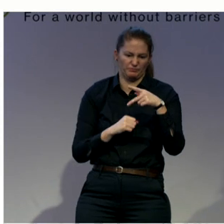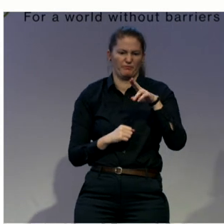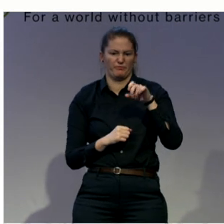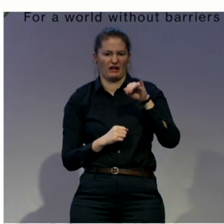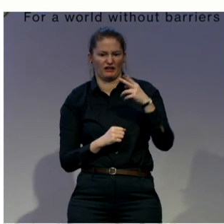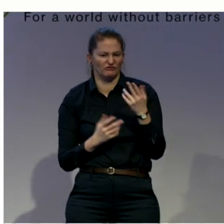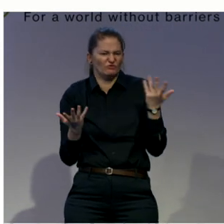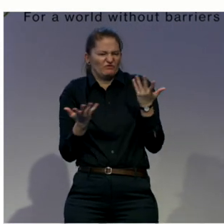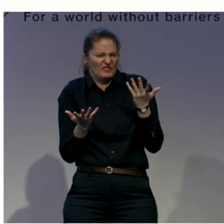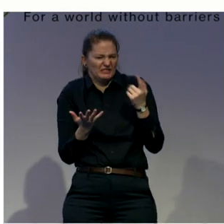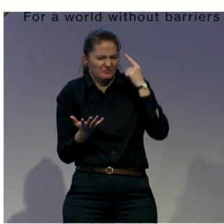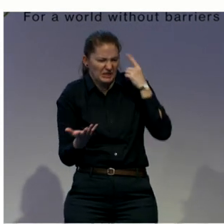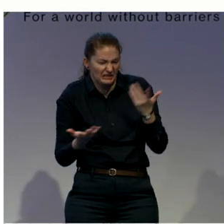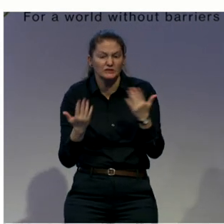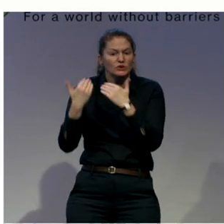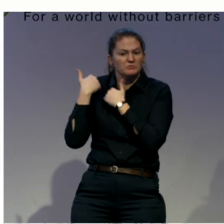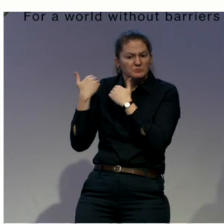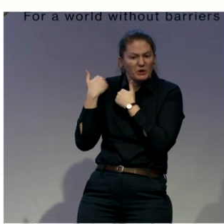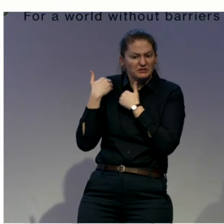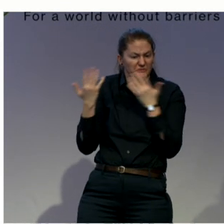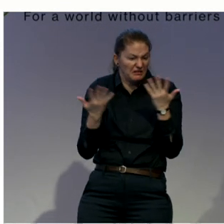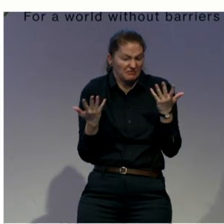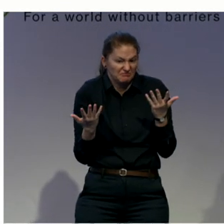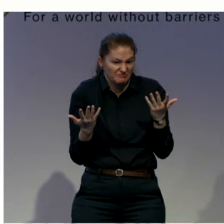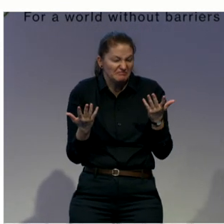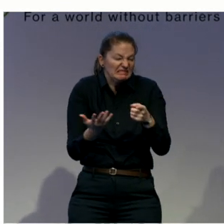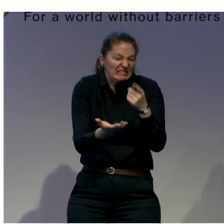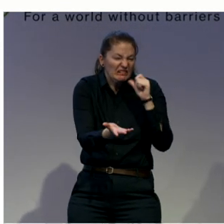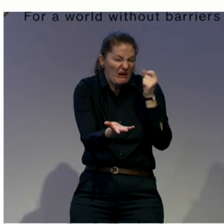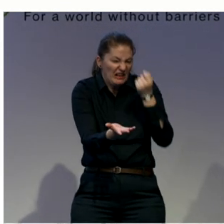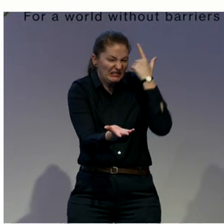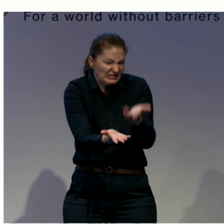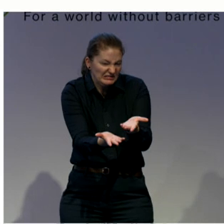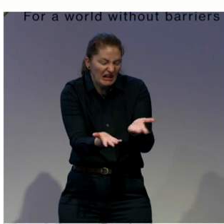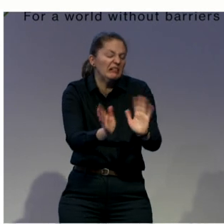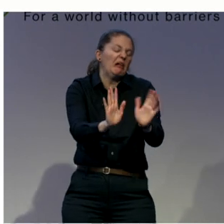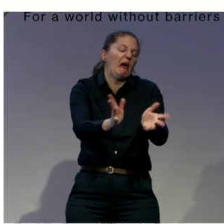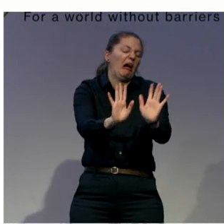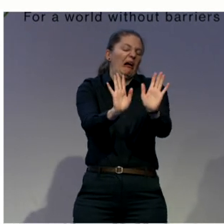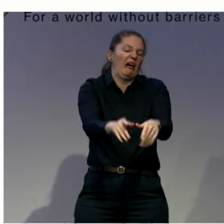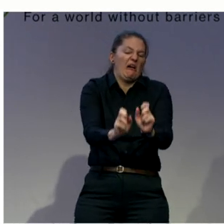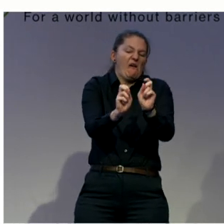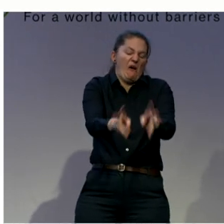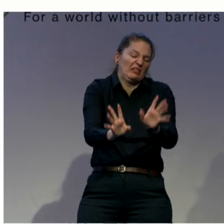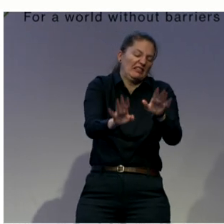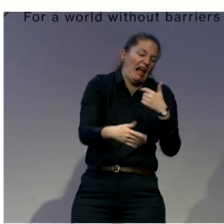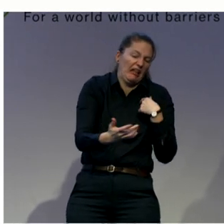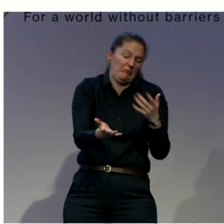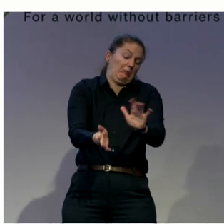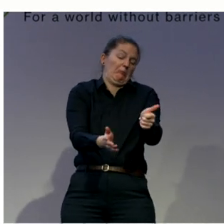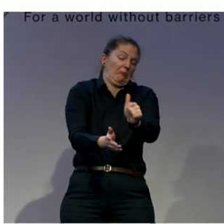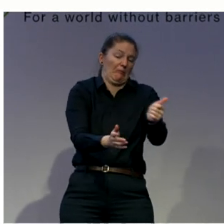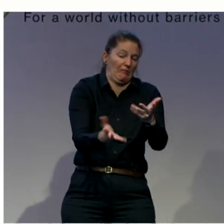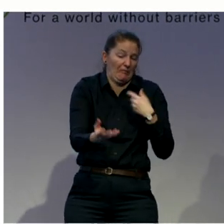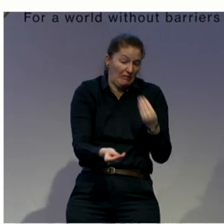So, what they did was sort of like make an evaluation on the so-called dangerousness of the person.